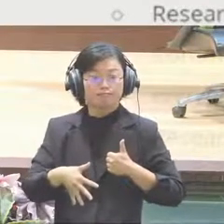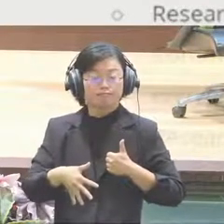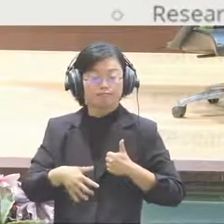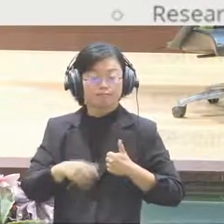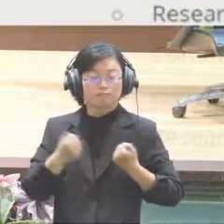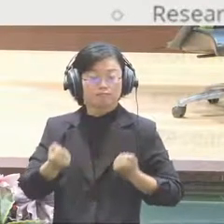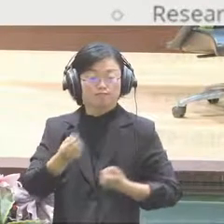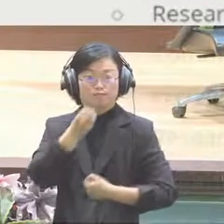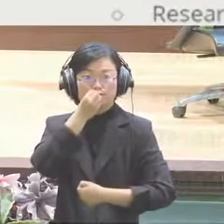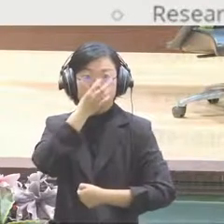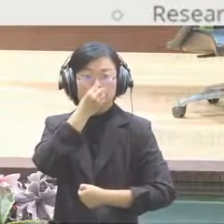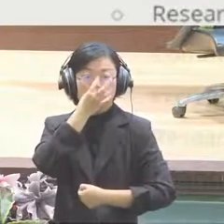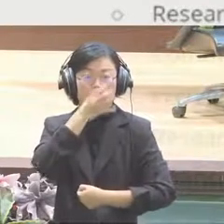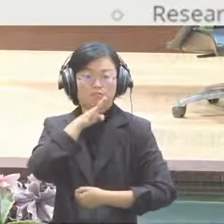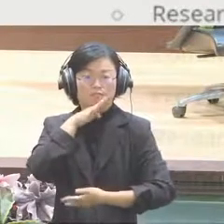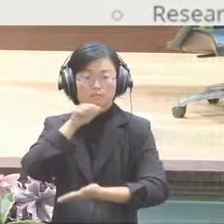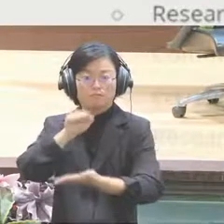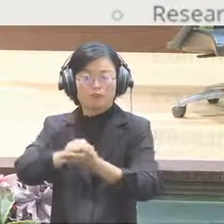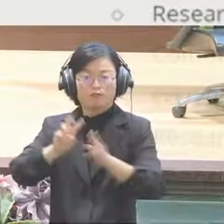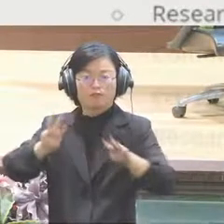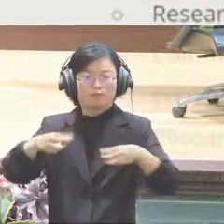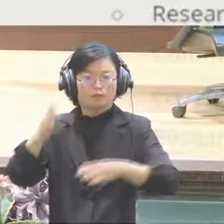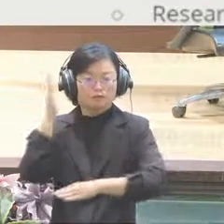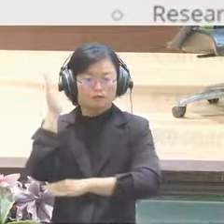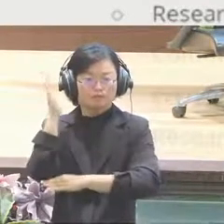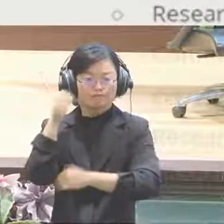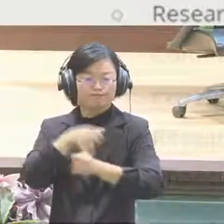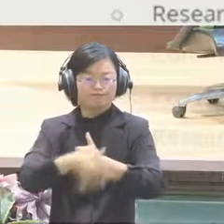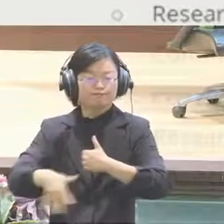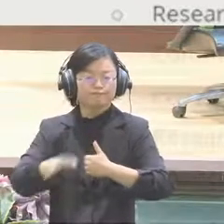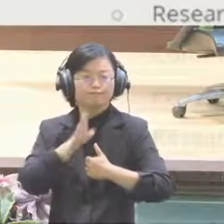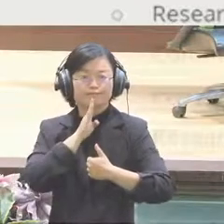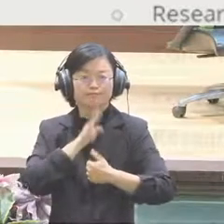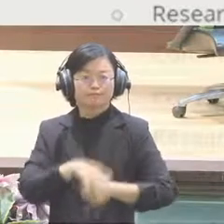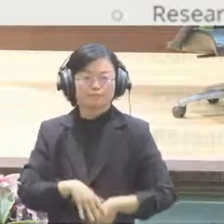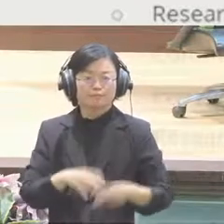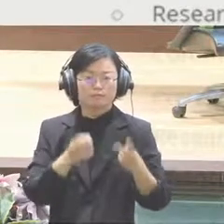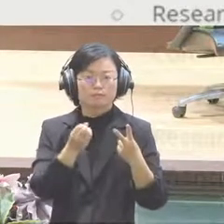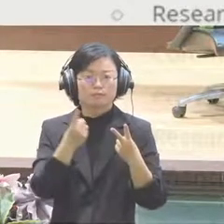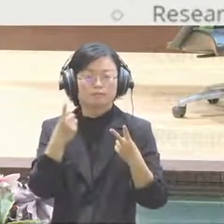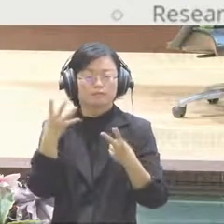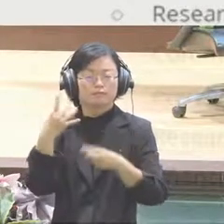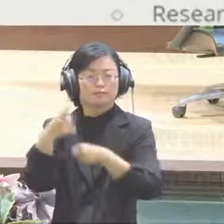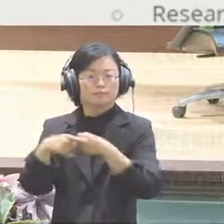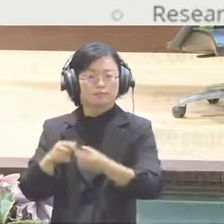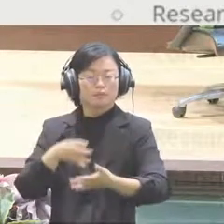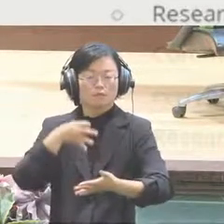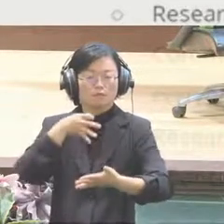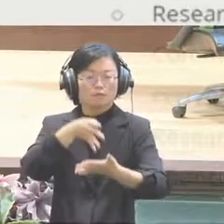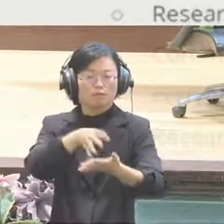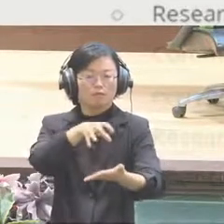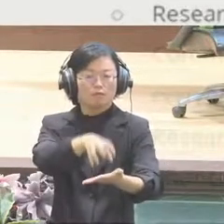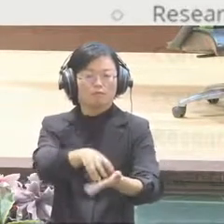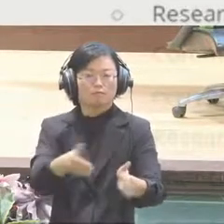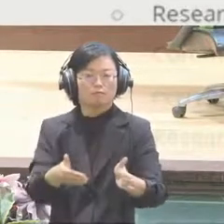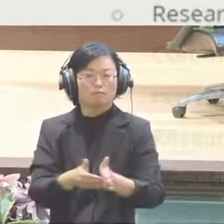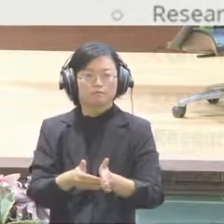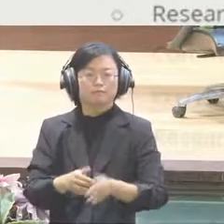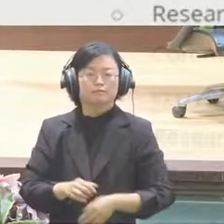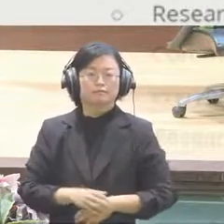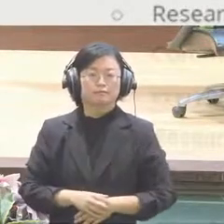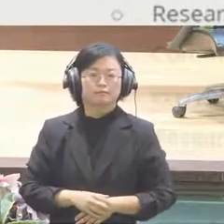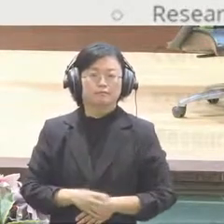Hong Kong. We have ourselves registered in 2014 so that's been quite a number of years.